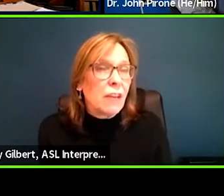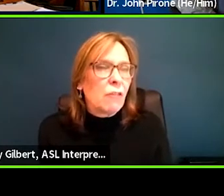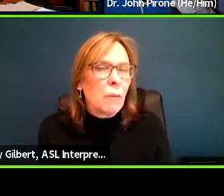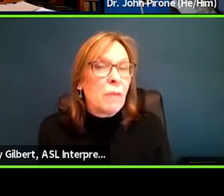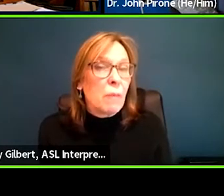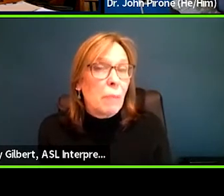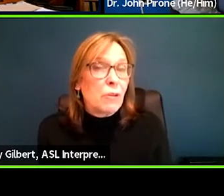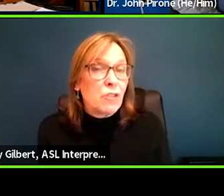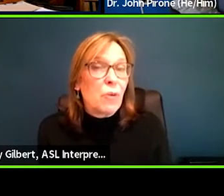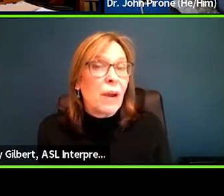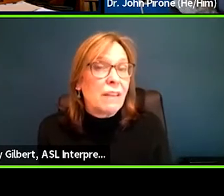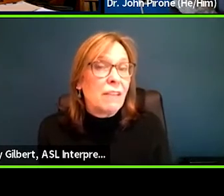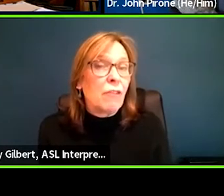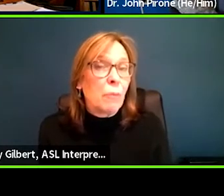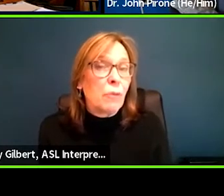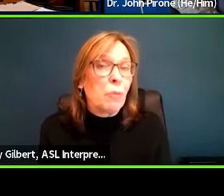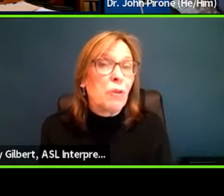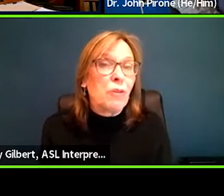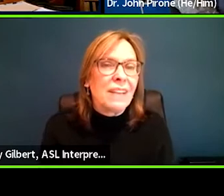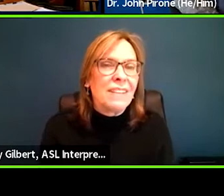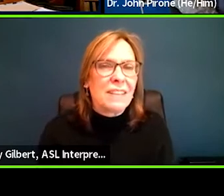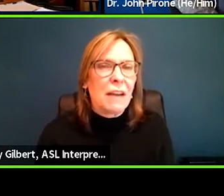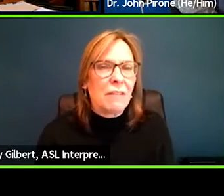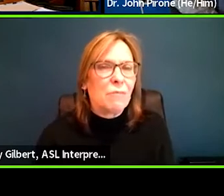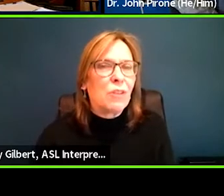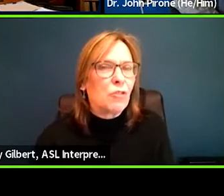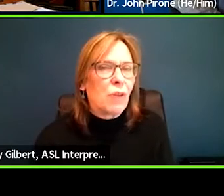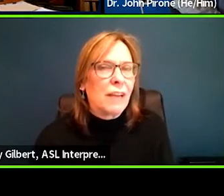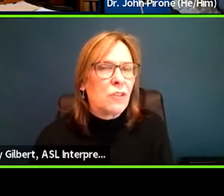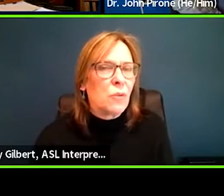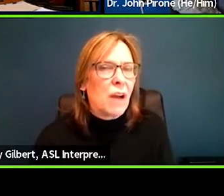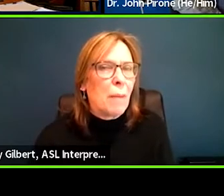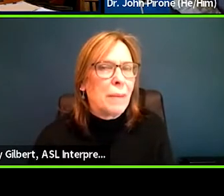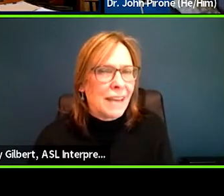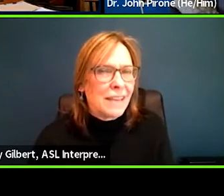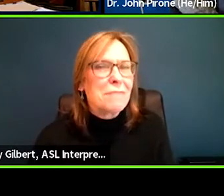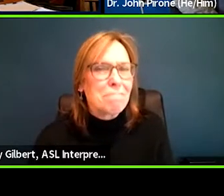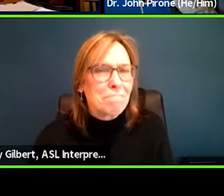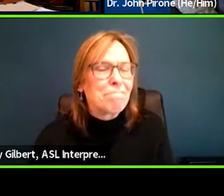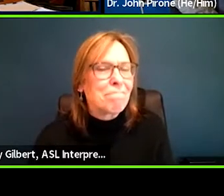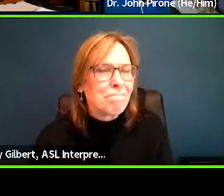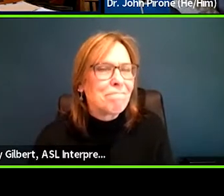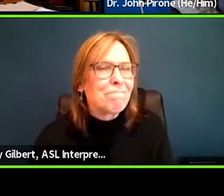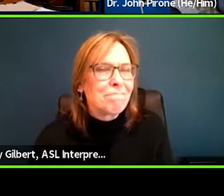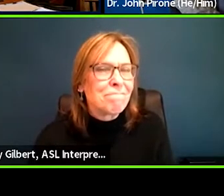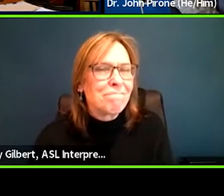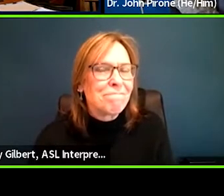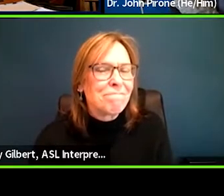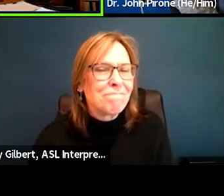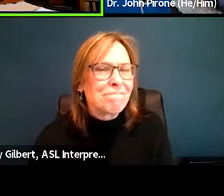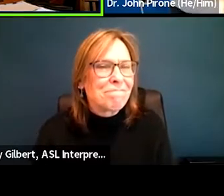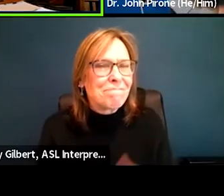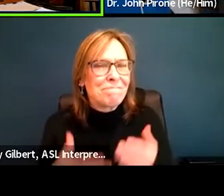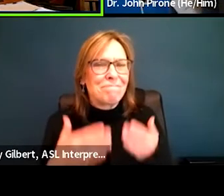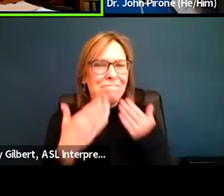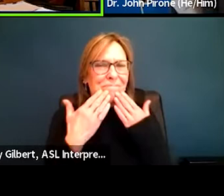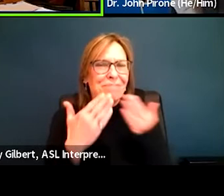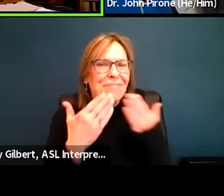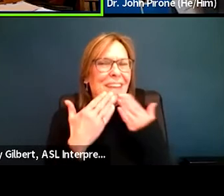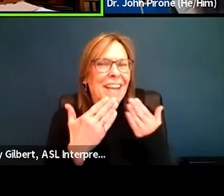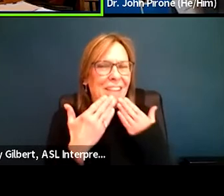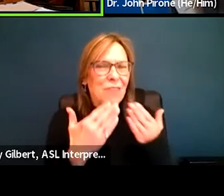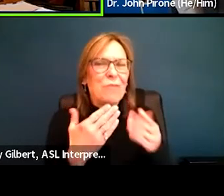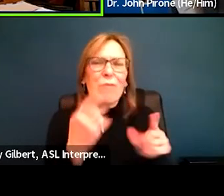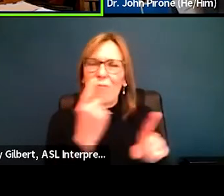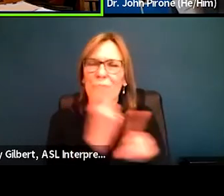to hear from the members directly from the communities that you're trying to accommodate. Thank you. Yes,